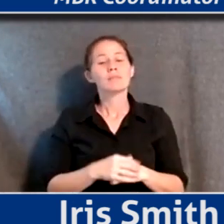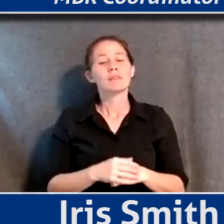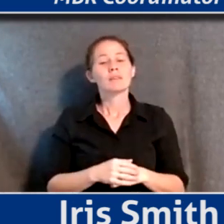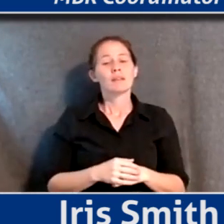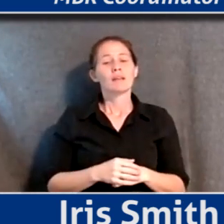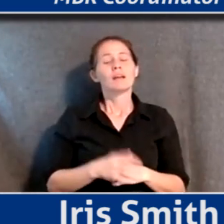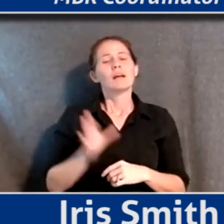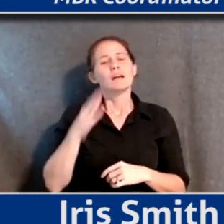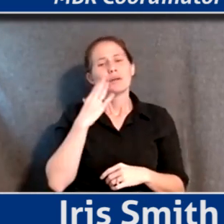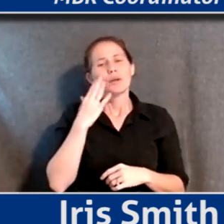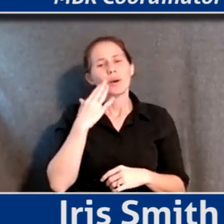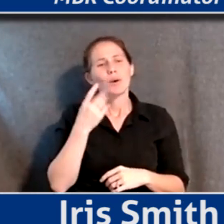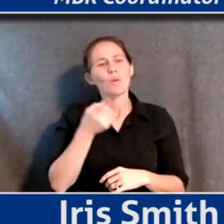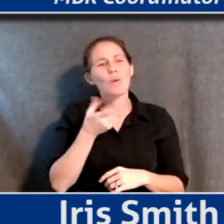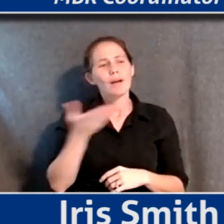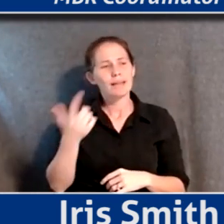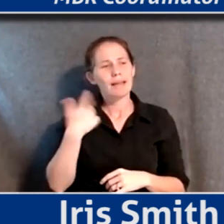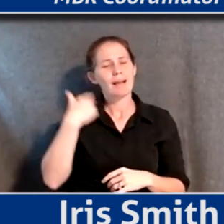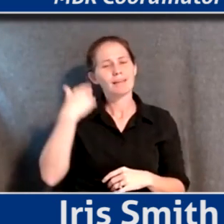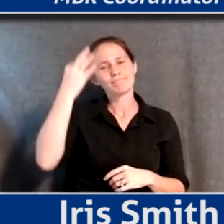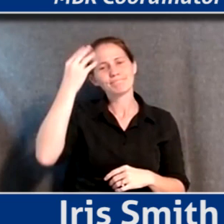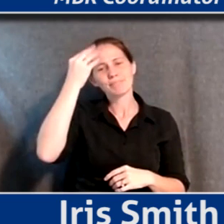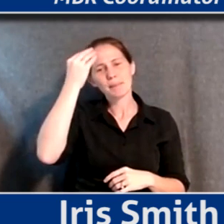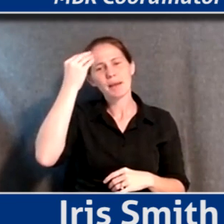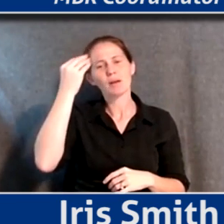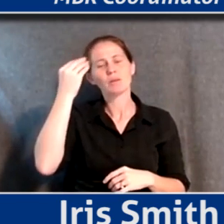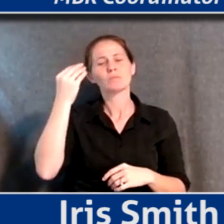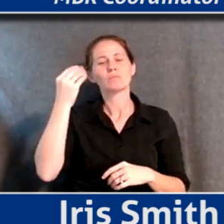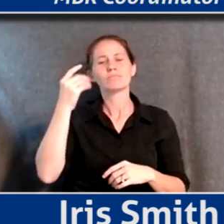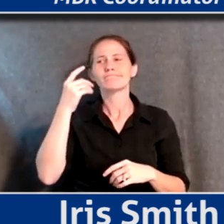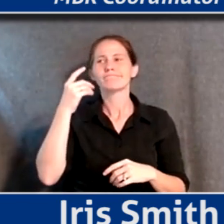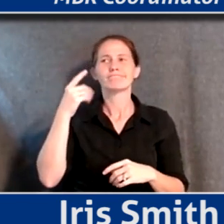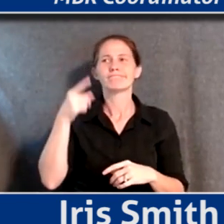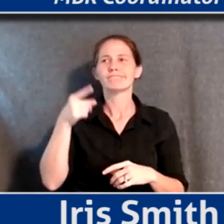You know, one of the things that I think about in this, and this has been,